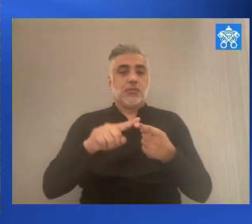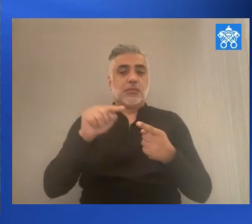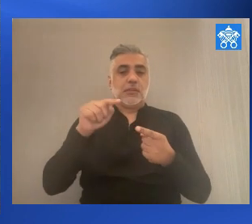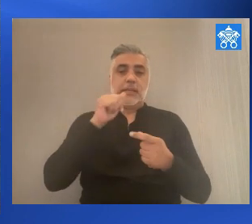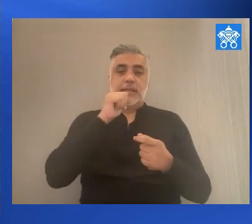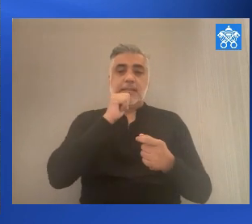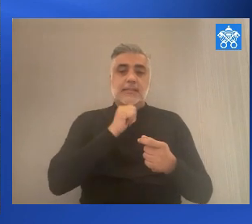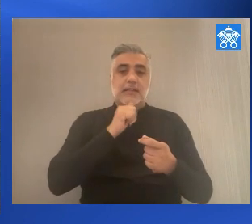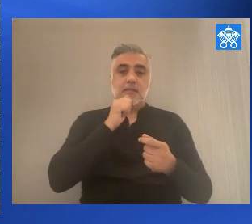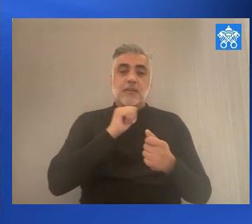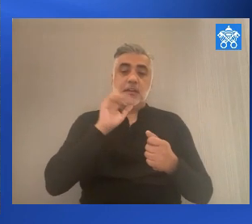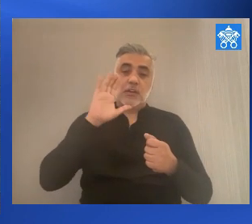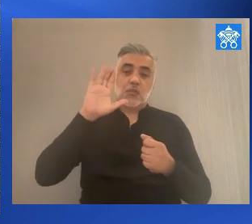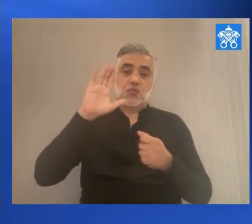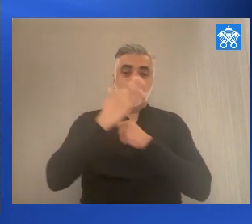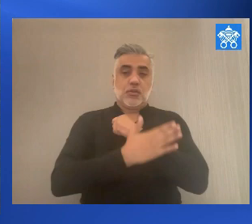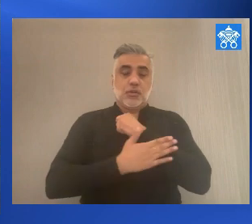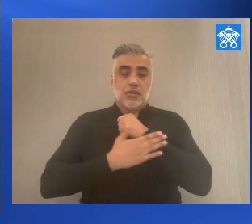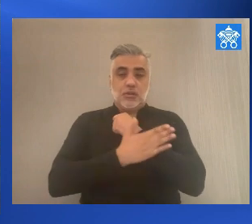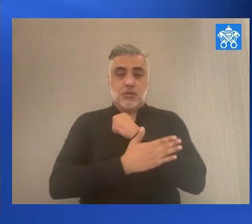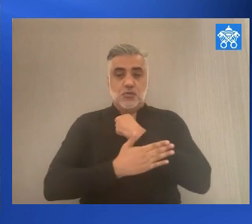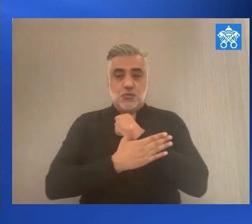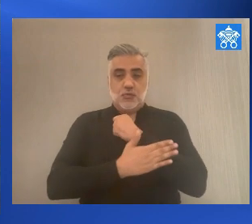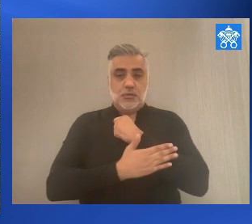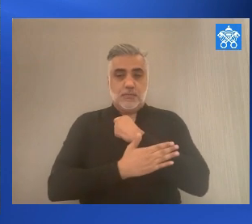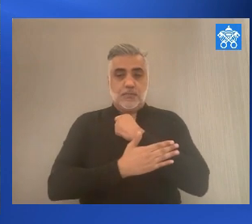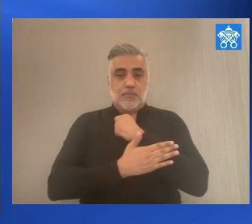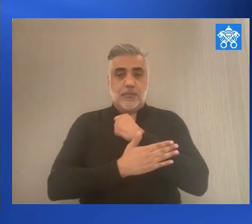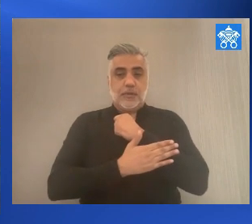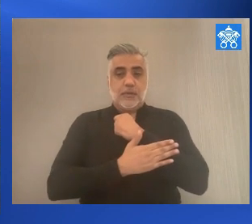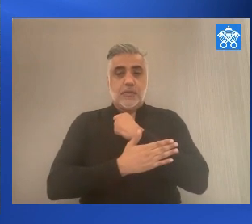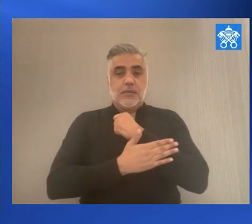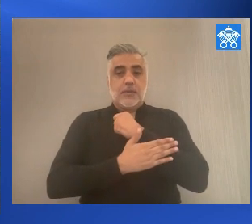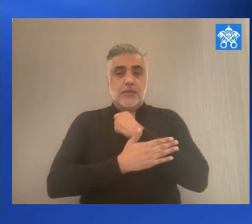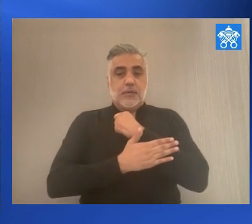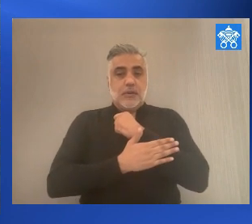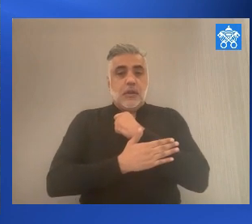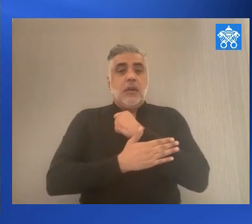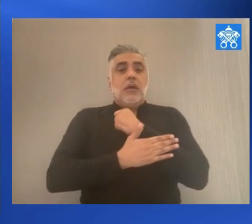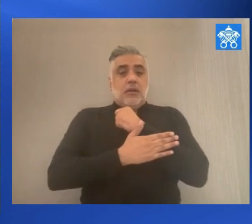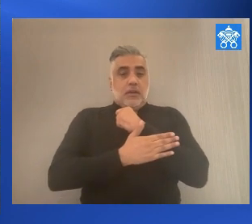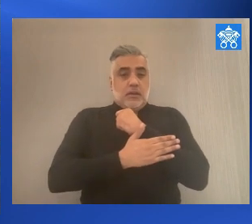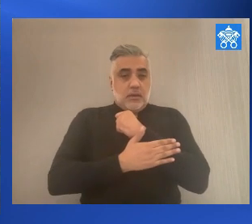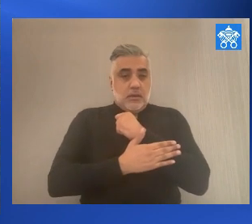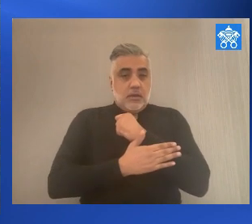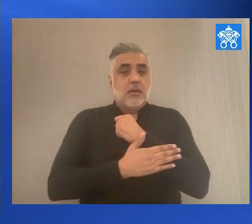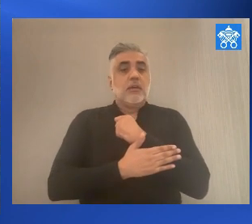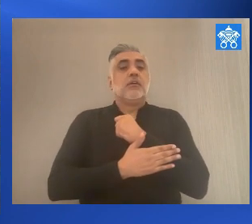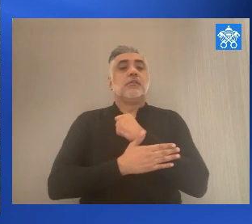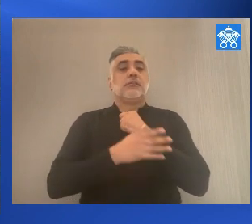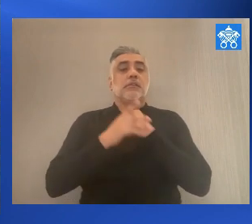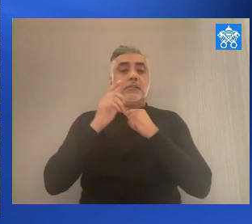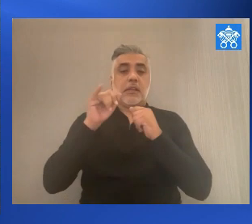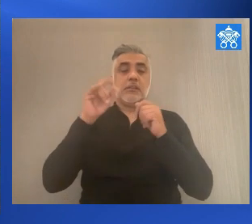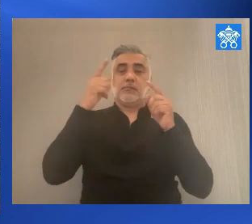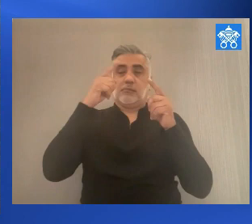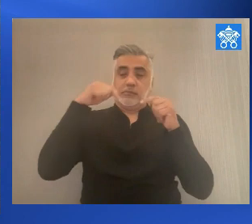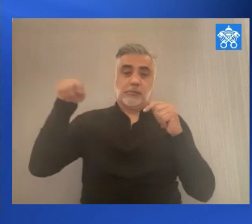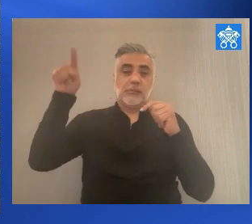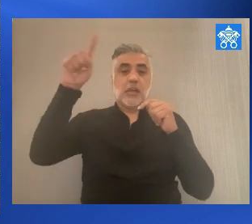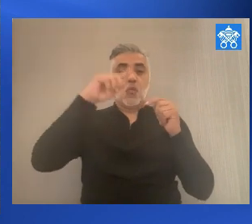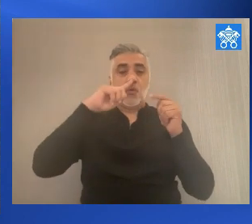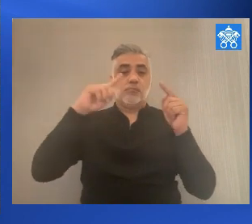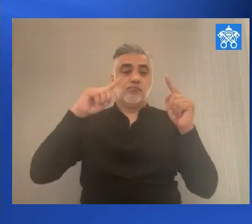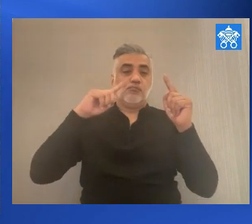suffering in the whole country. That they will favor